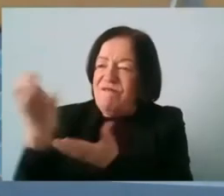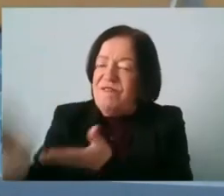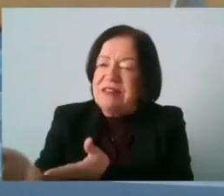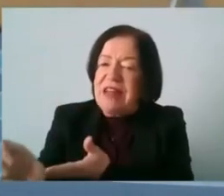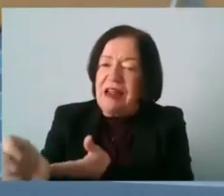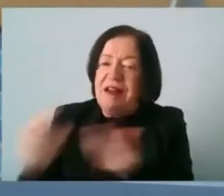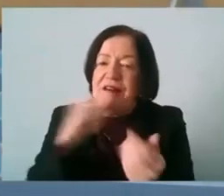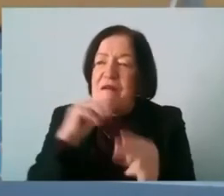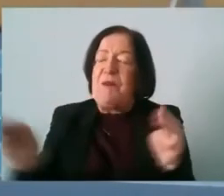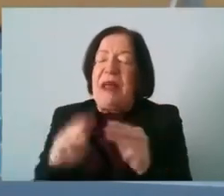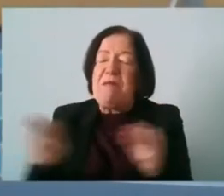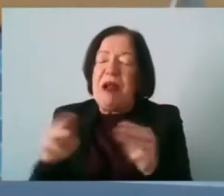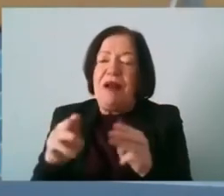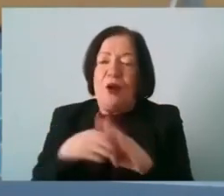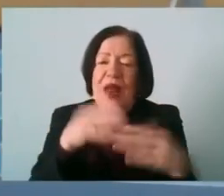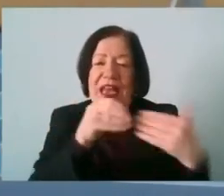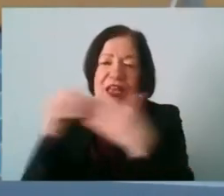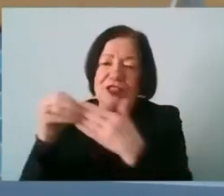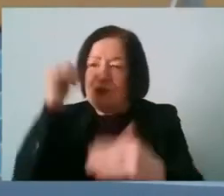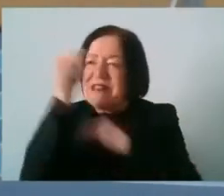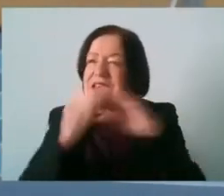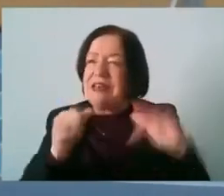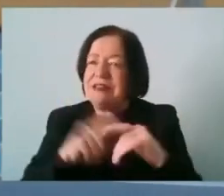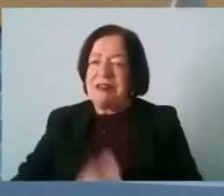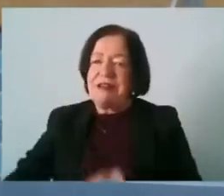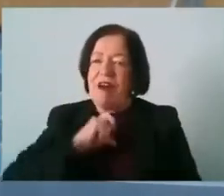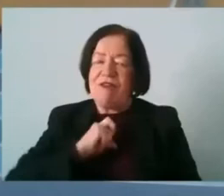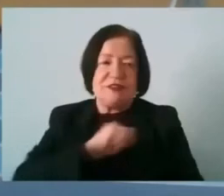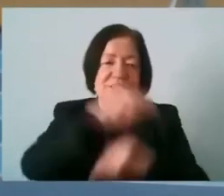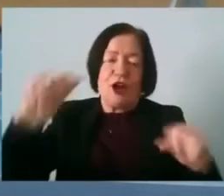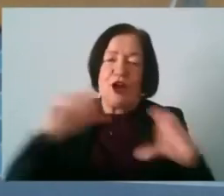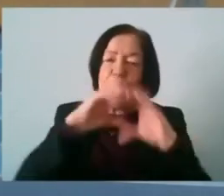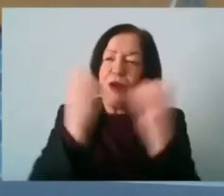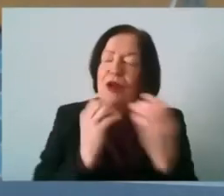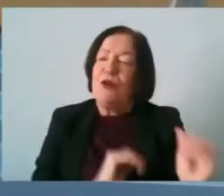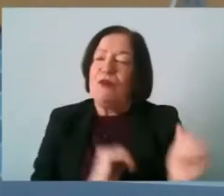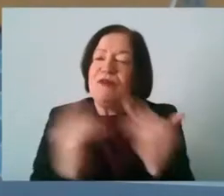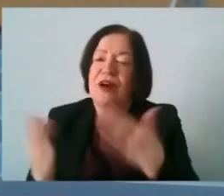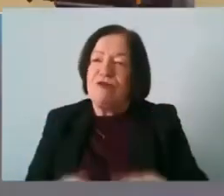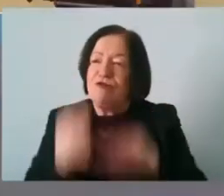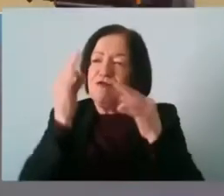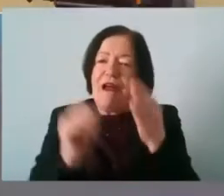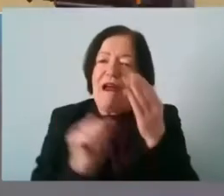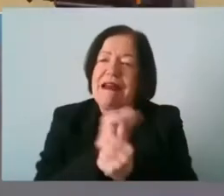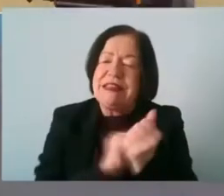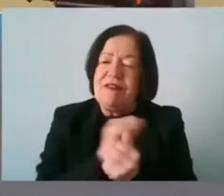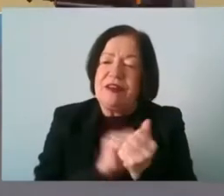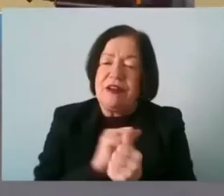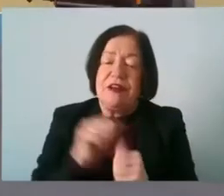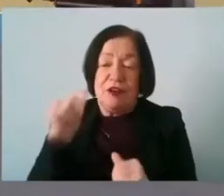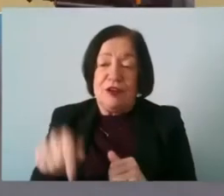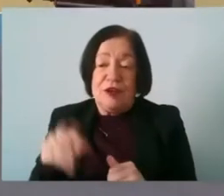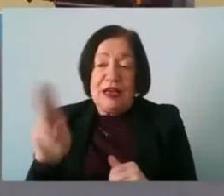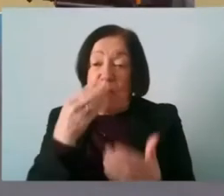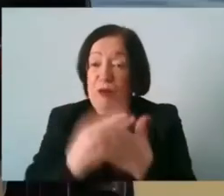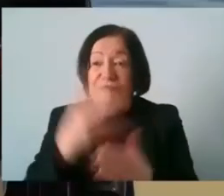people with leadership skills and confidence to go out into their community and provide greater activity and you literally can't put a value